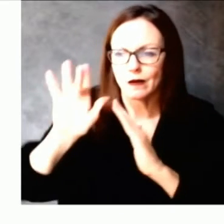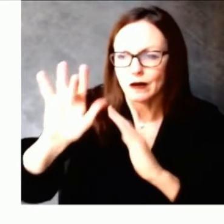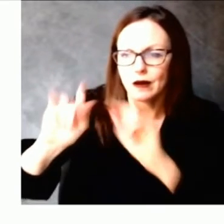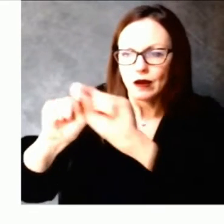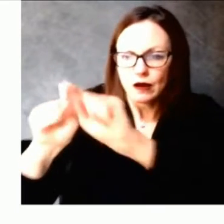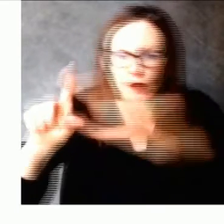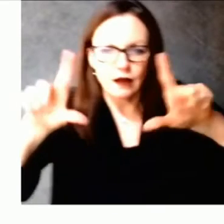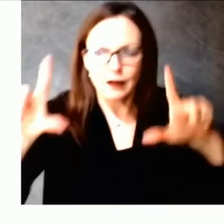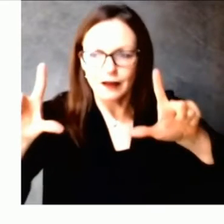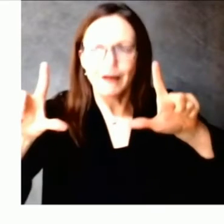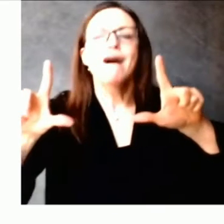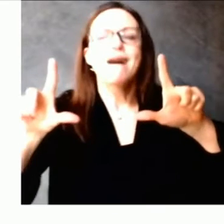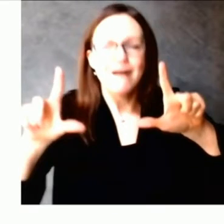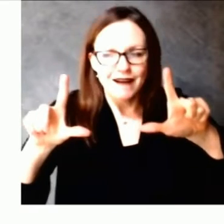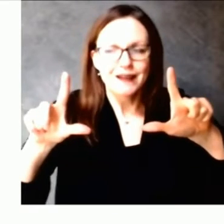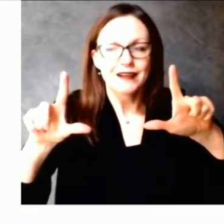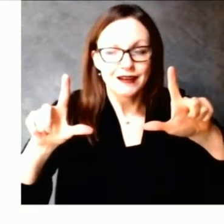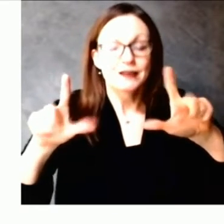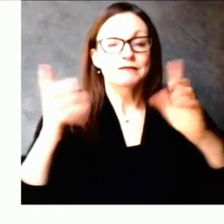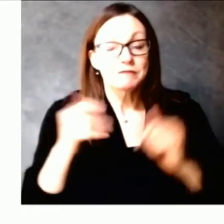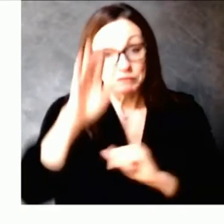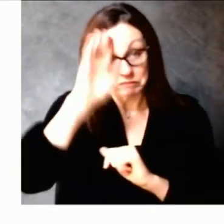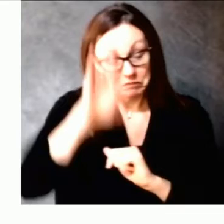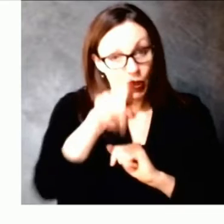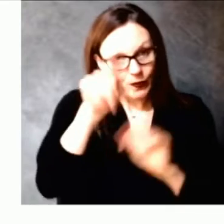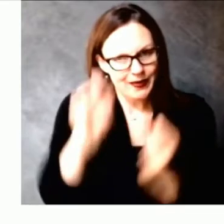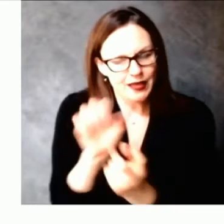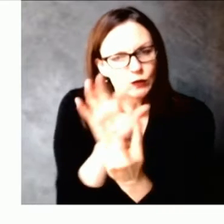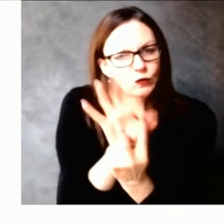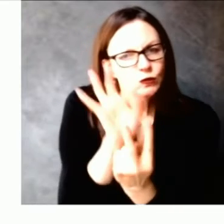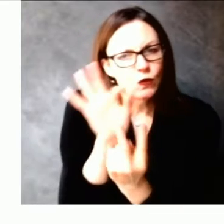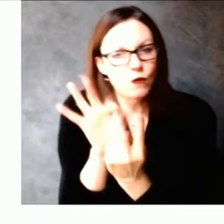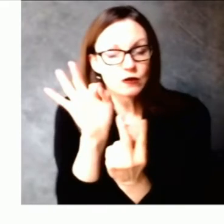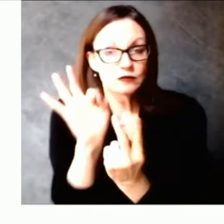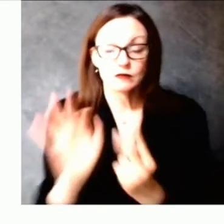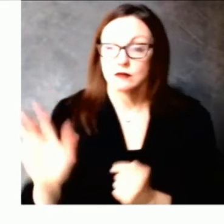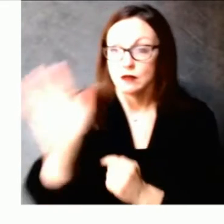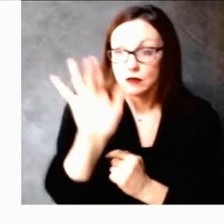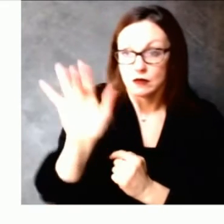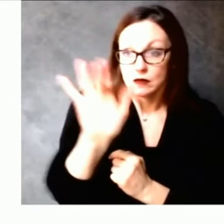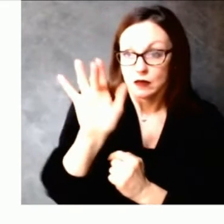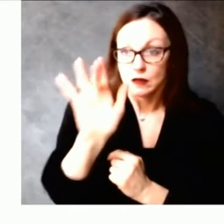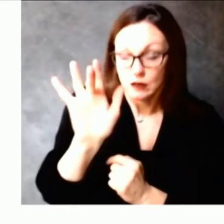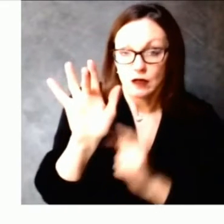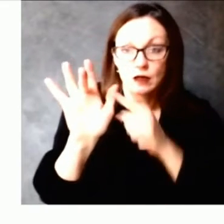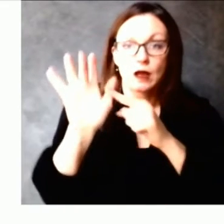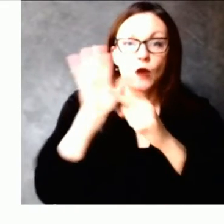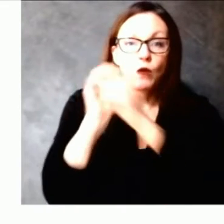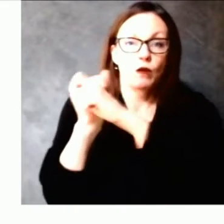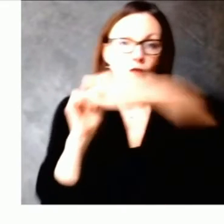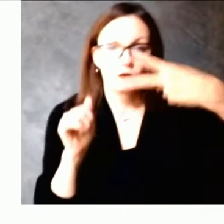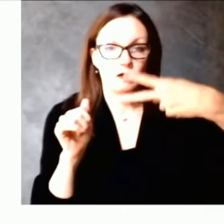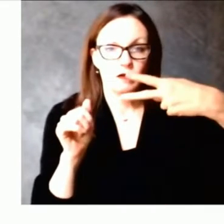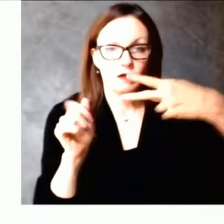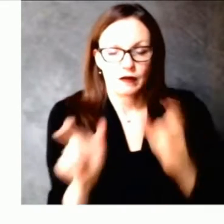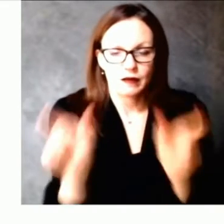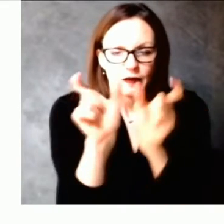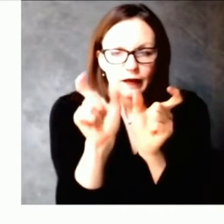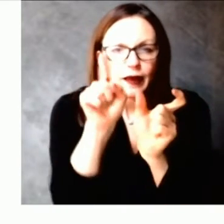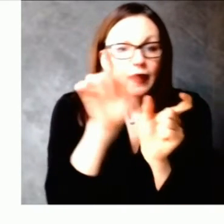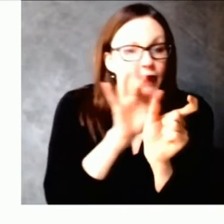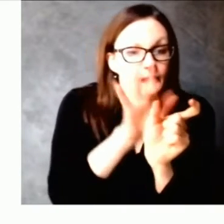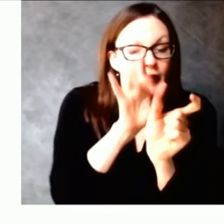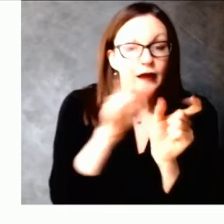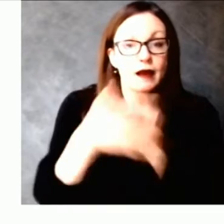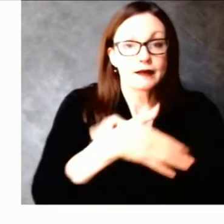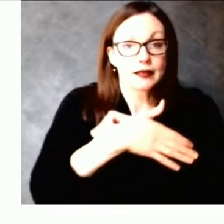By clicking a county or region on the map, all the data on this dashboard will shift to show the vaccination